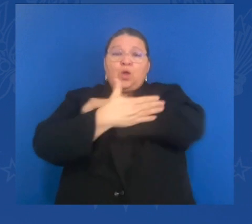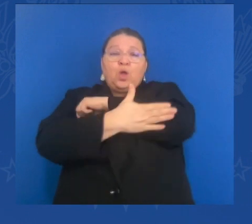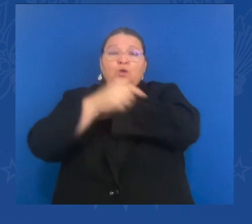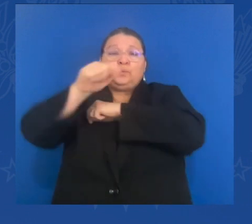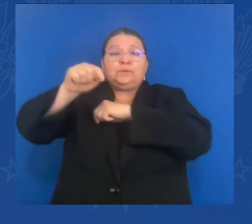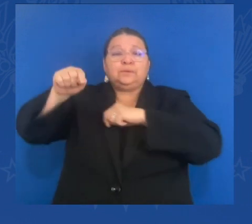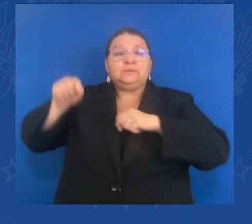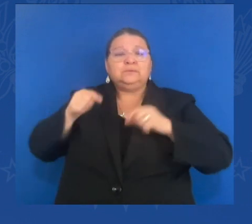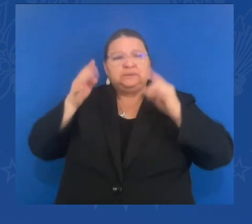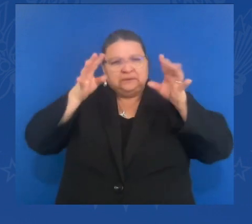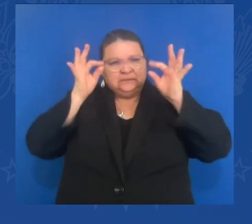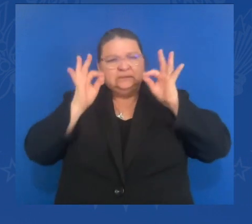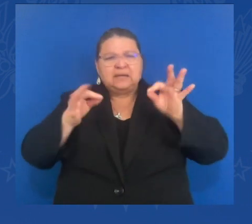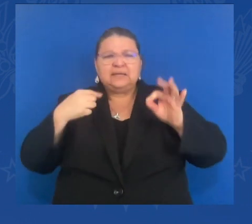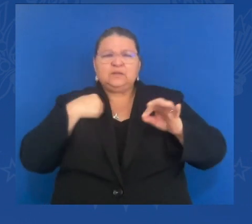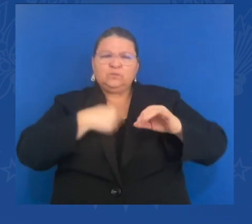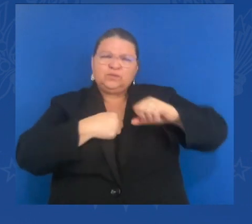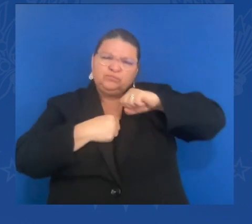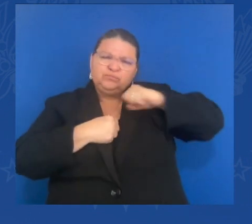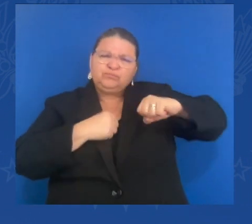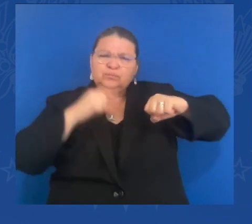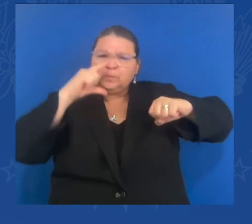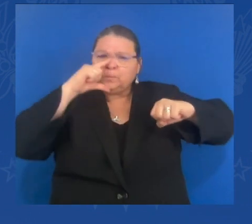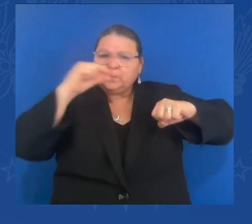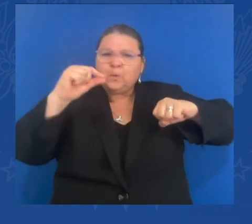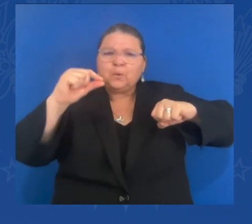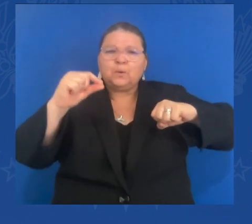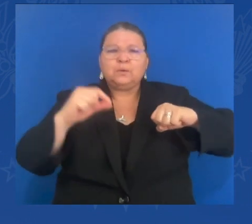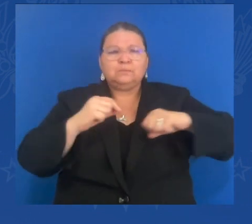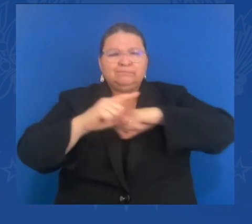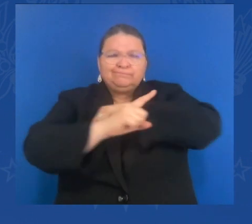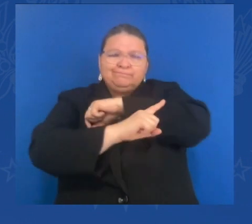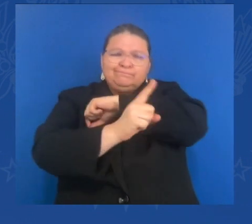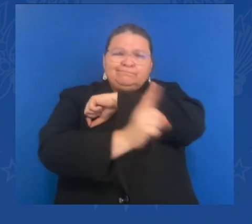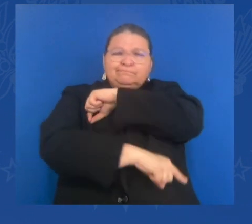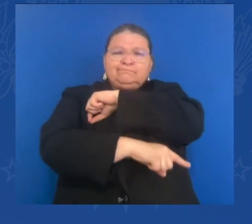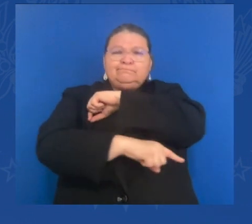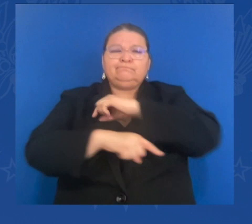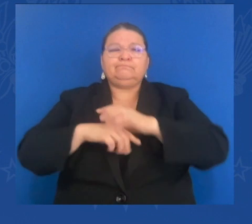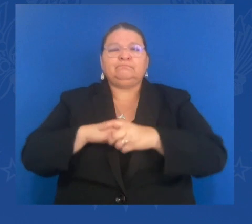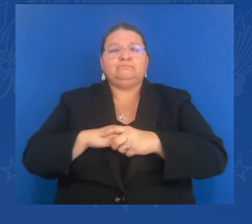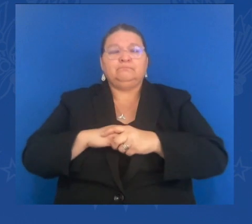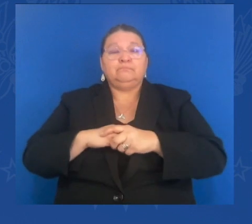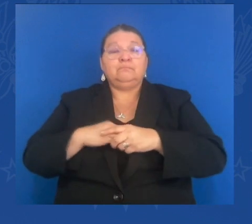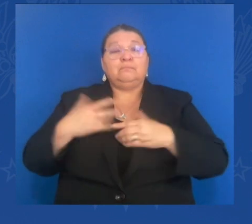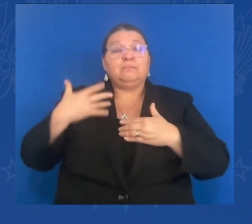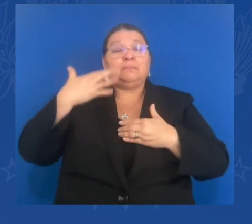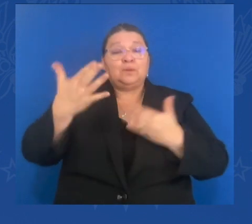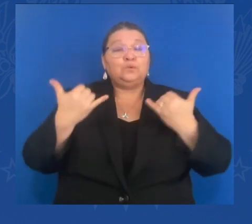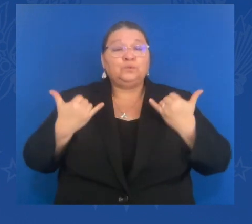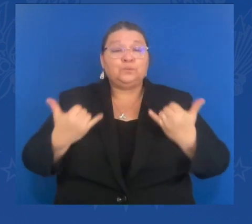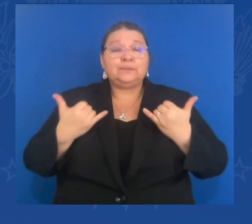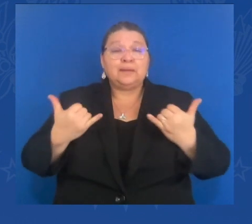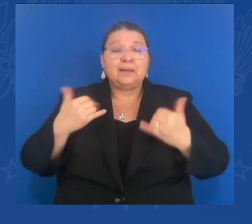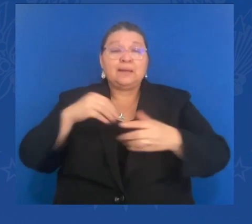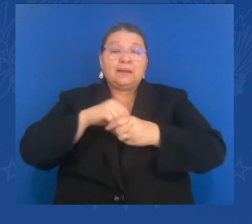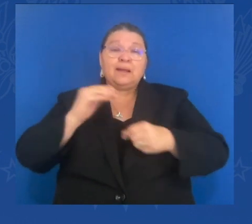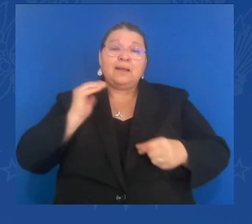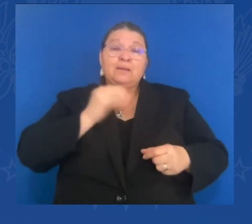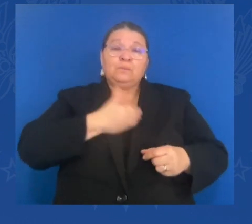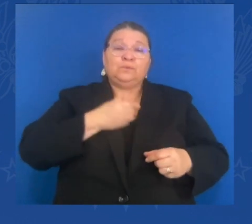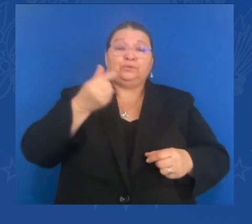Later today, together with other NATO allies in the G7 — Canada, France, Germany, Italy, Japan,